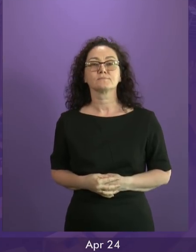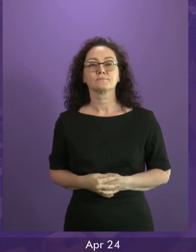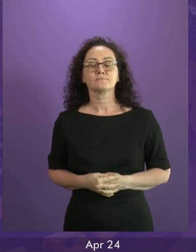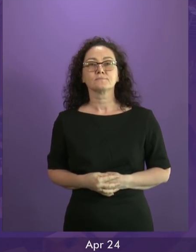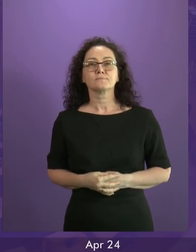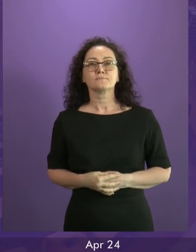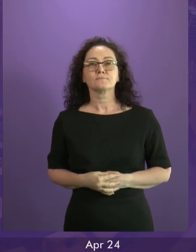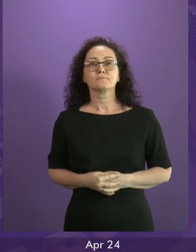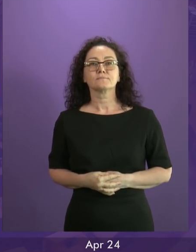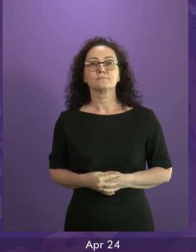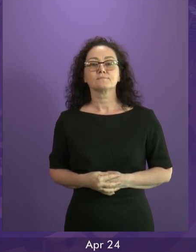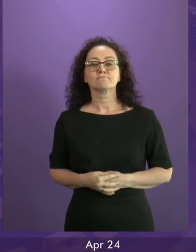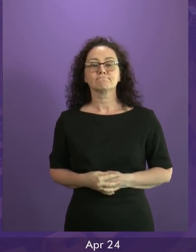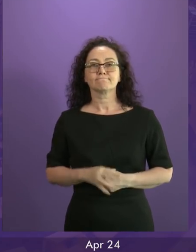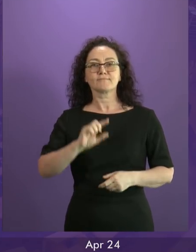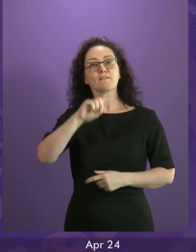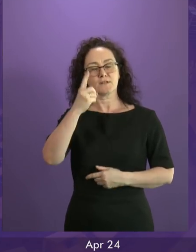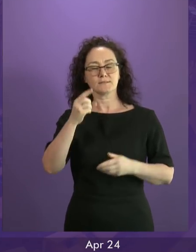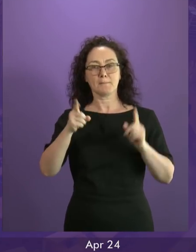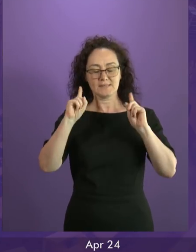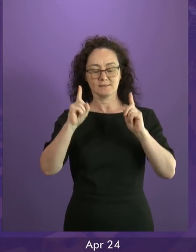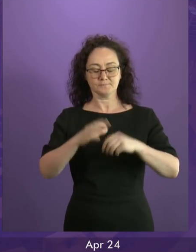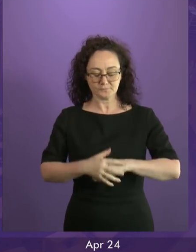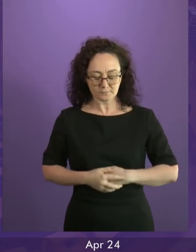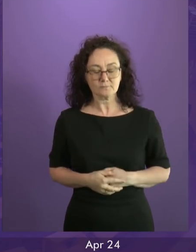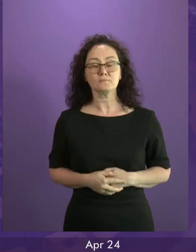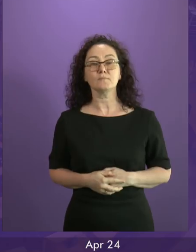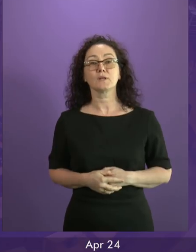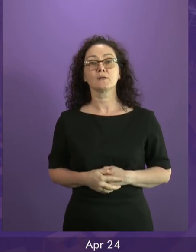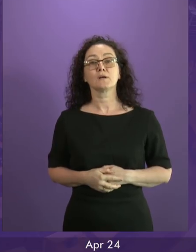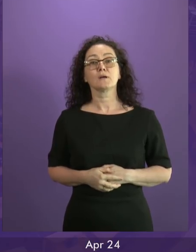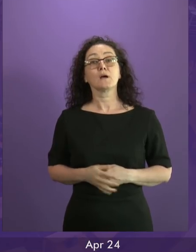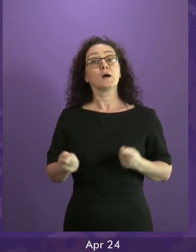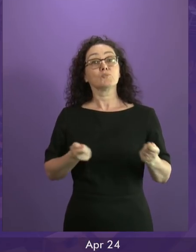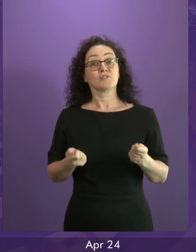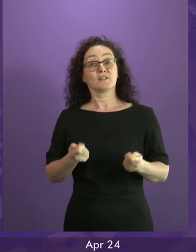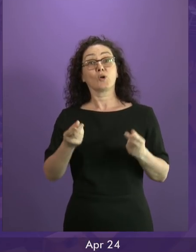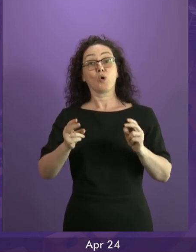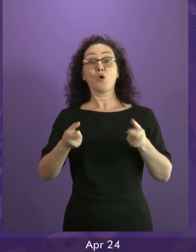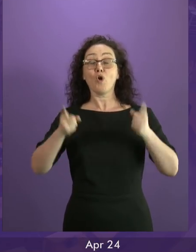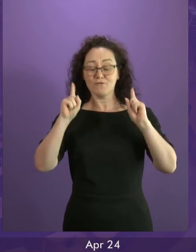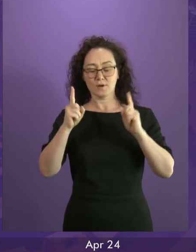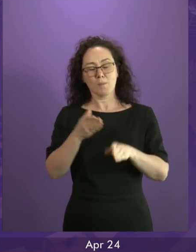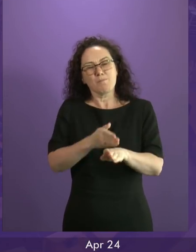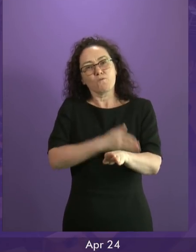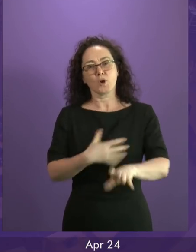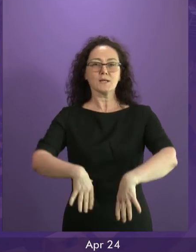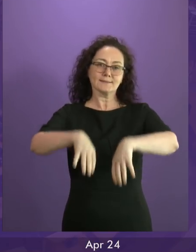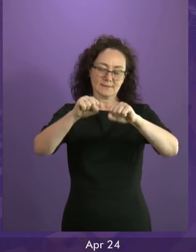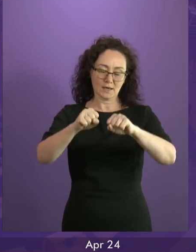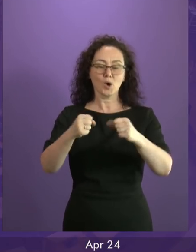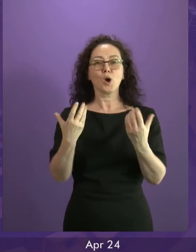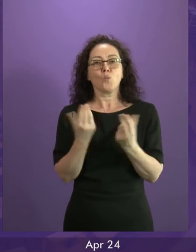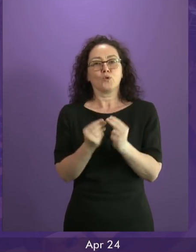speak buttons. I call on the First Minister. Presiding officer, before I make my statement and with your